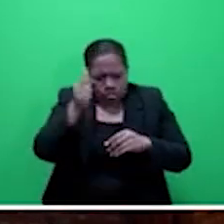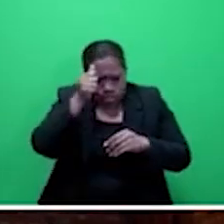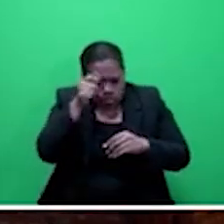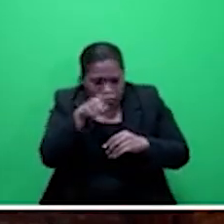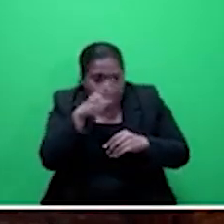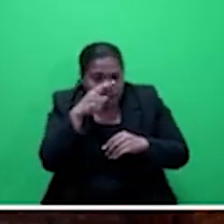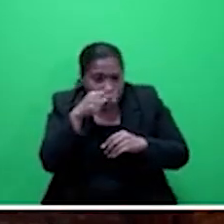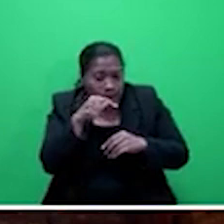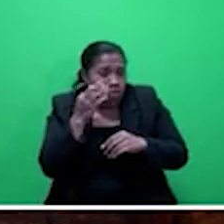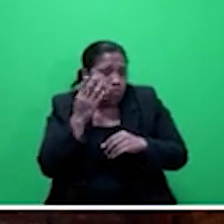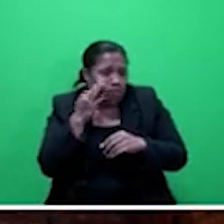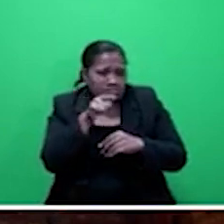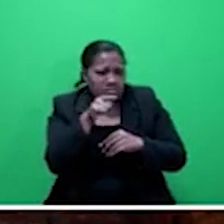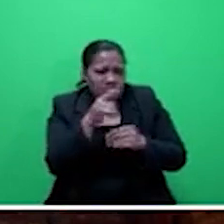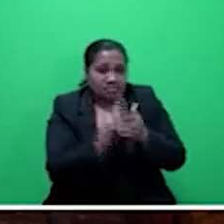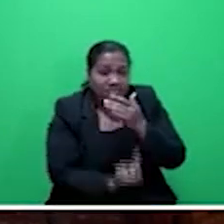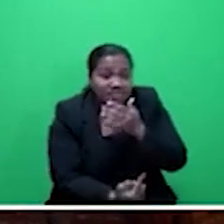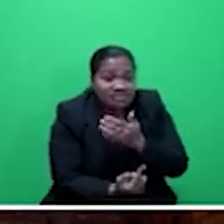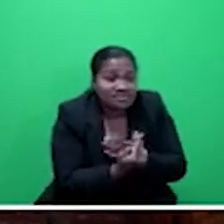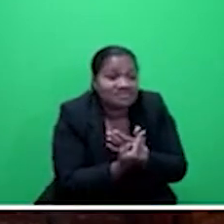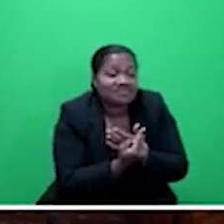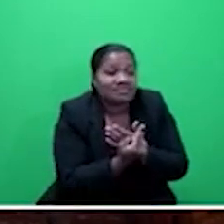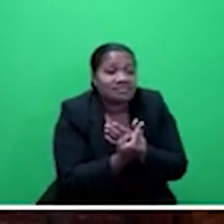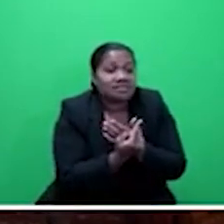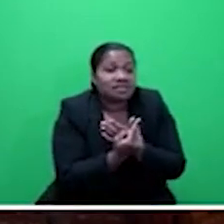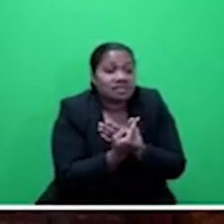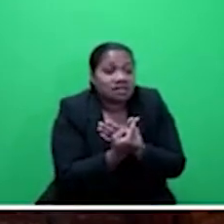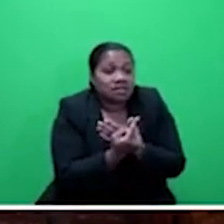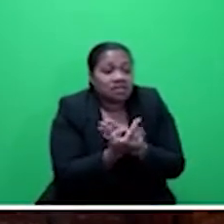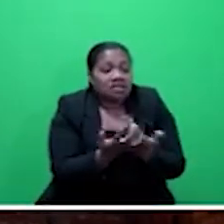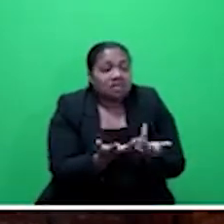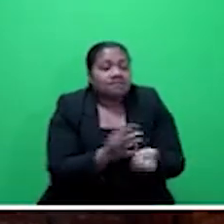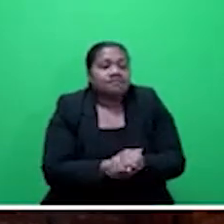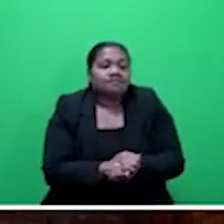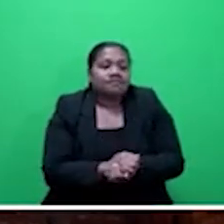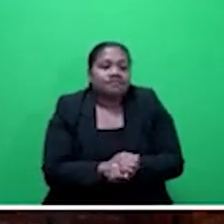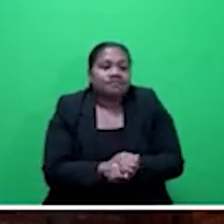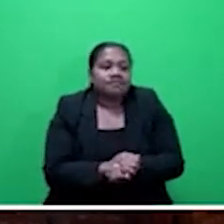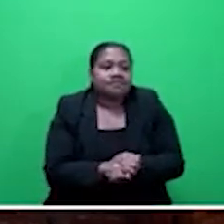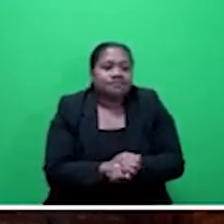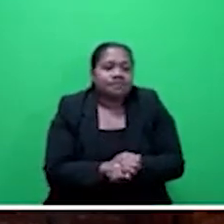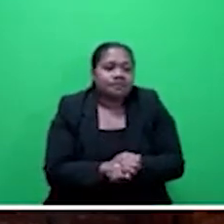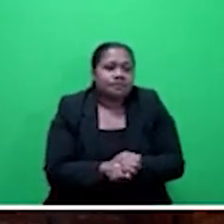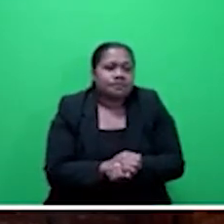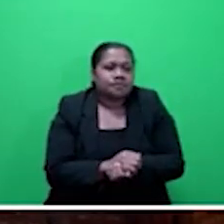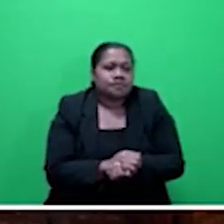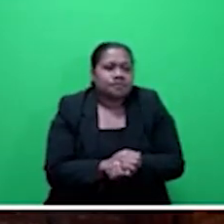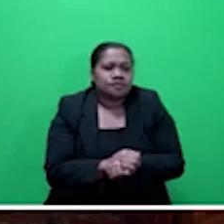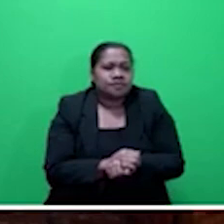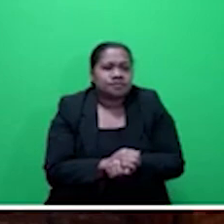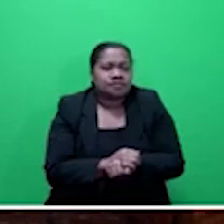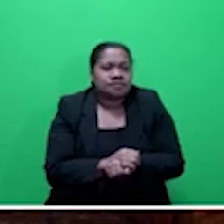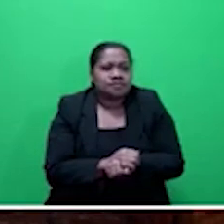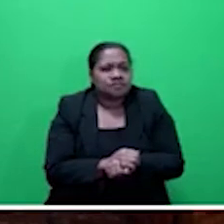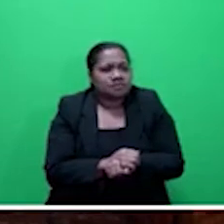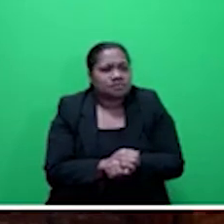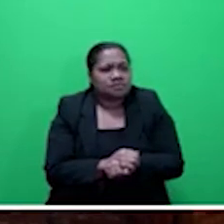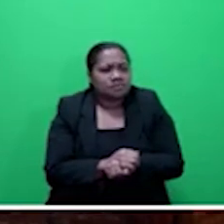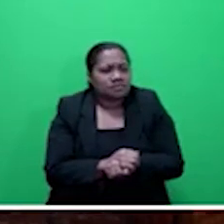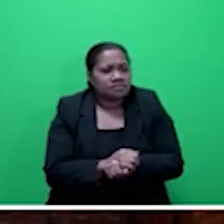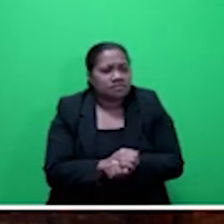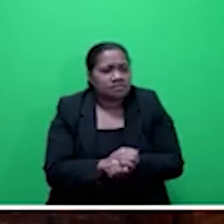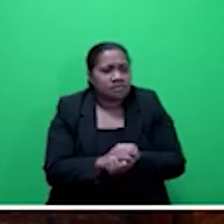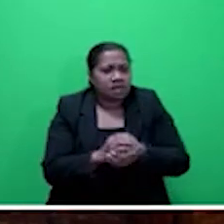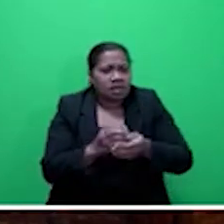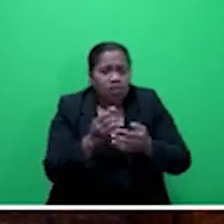Van Bay incidents, they rent the church for shelter, but then the